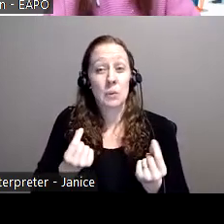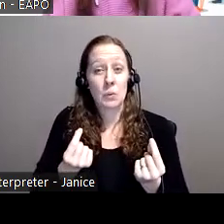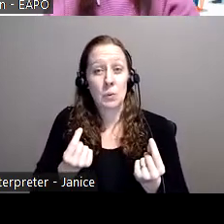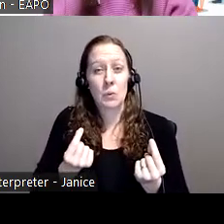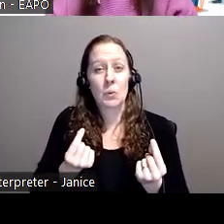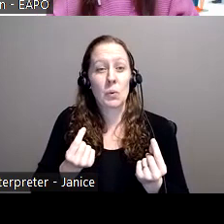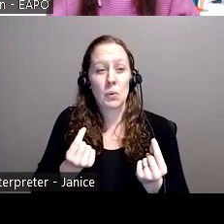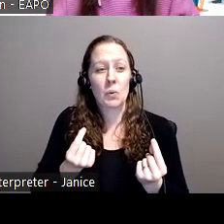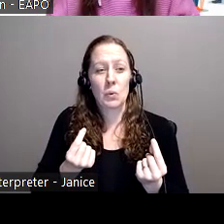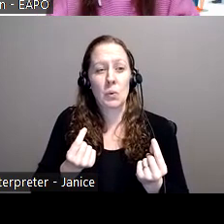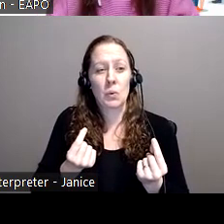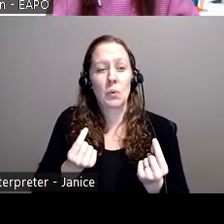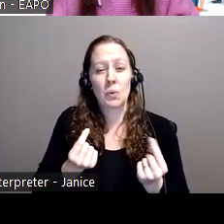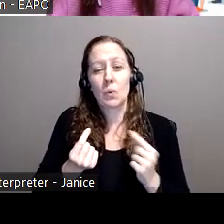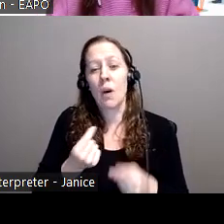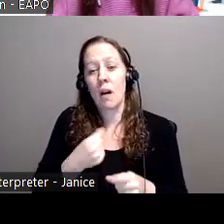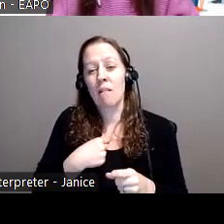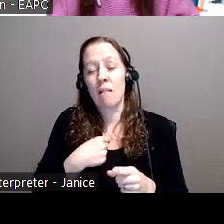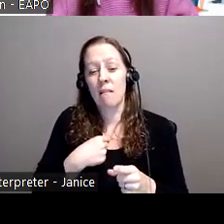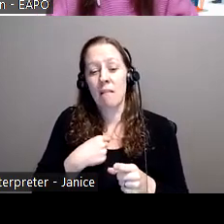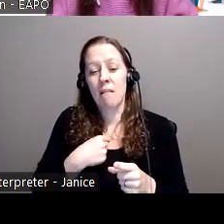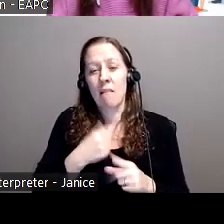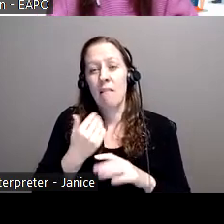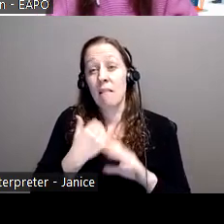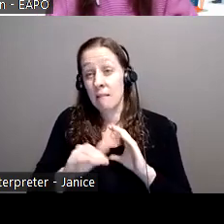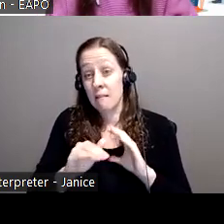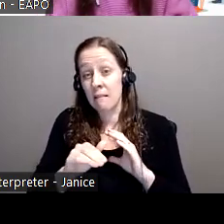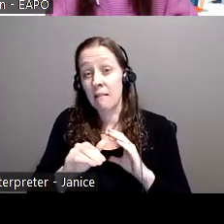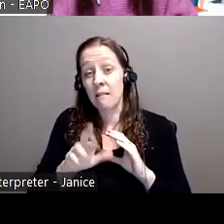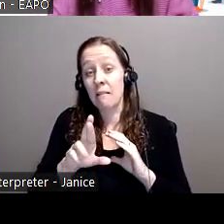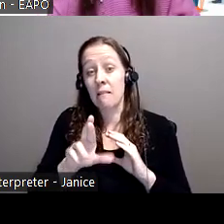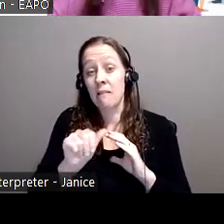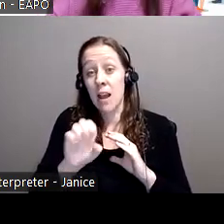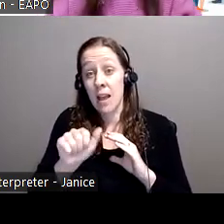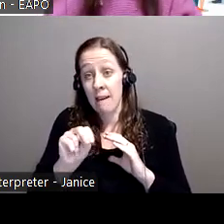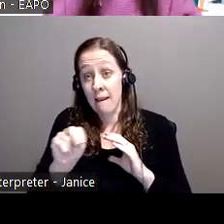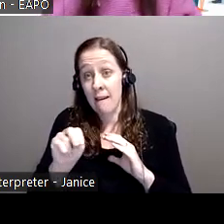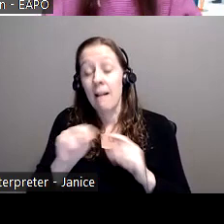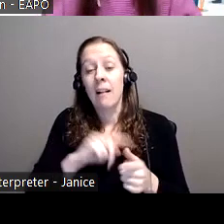I can get back to Rayanne and maybe she can share that information with the person that asked the question.